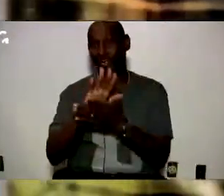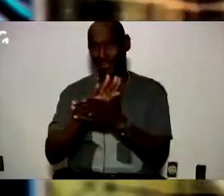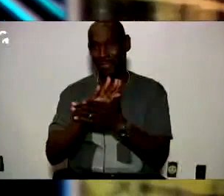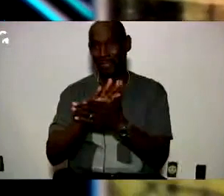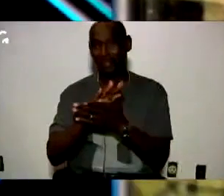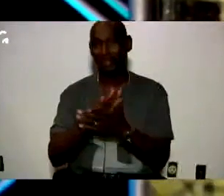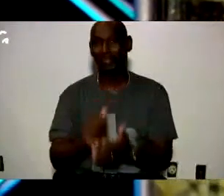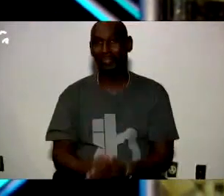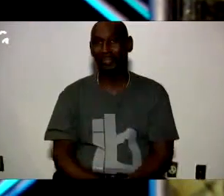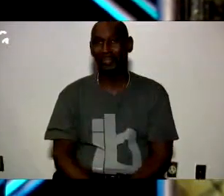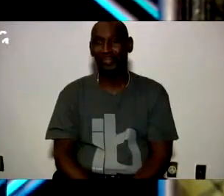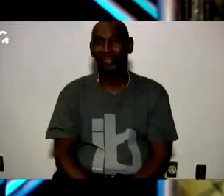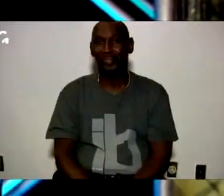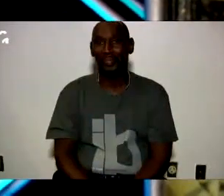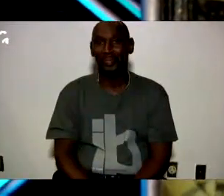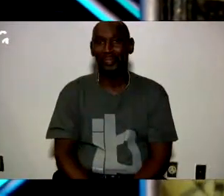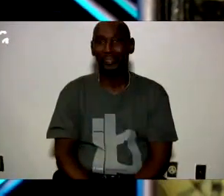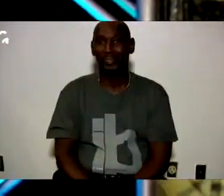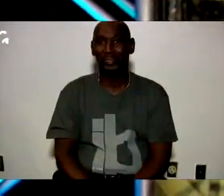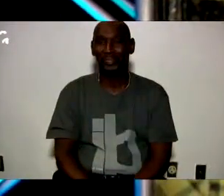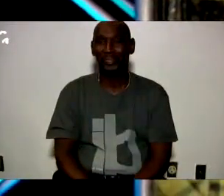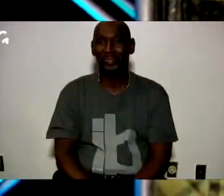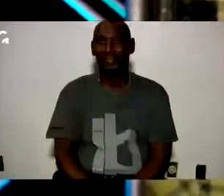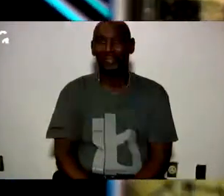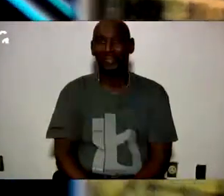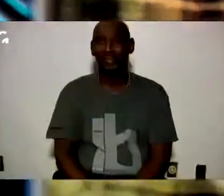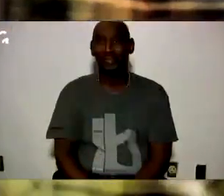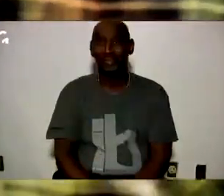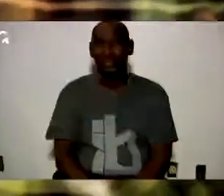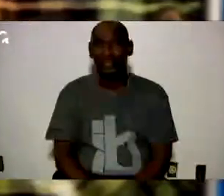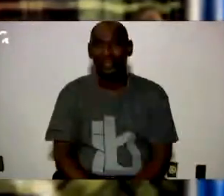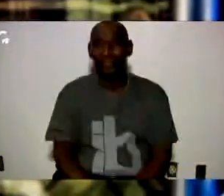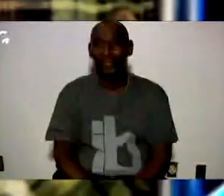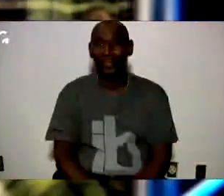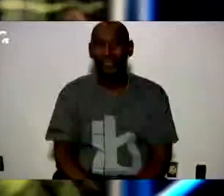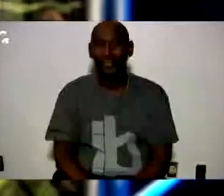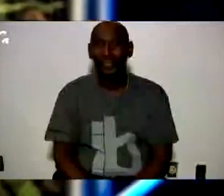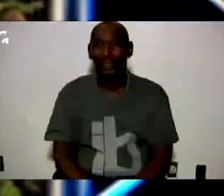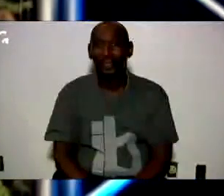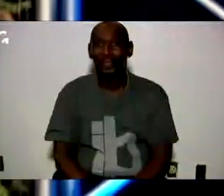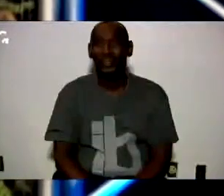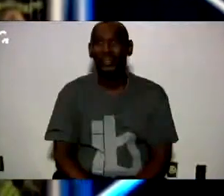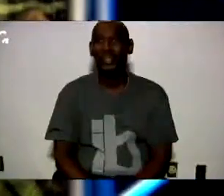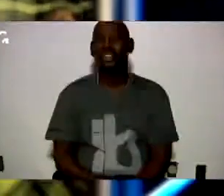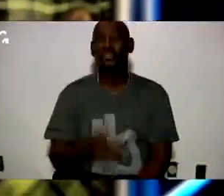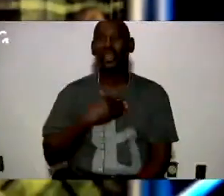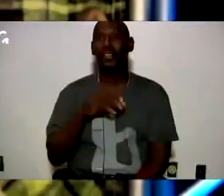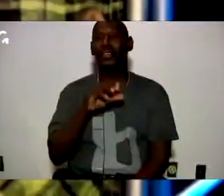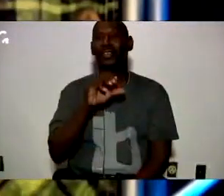this is this is actually my Lincoln Tigers tie this is now my Sunset tie